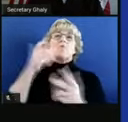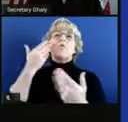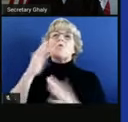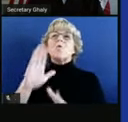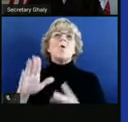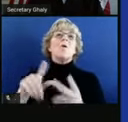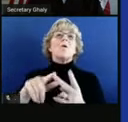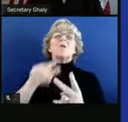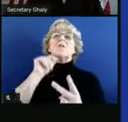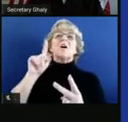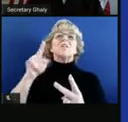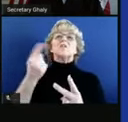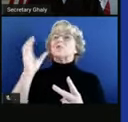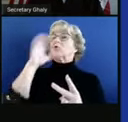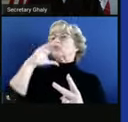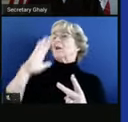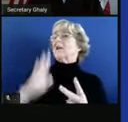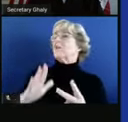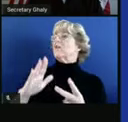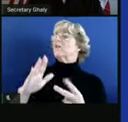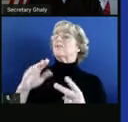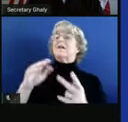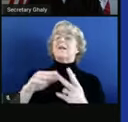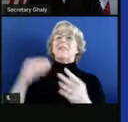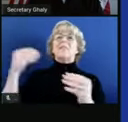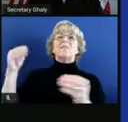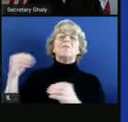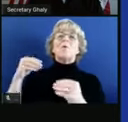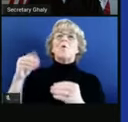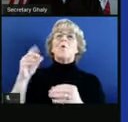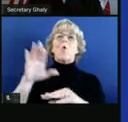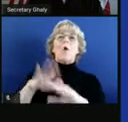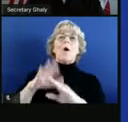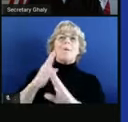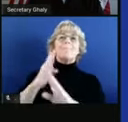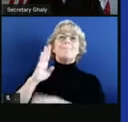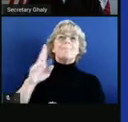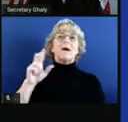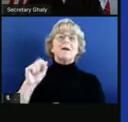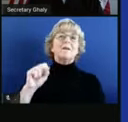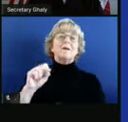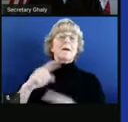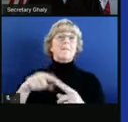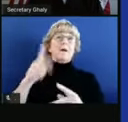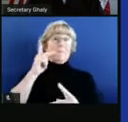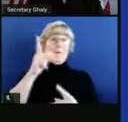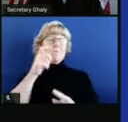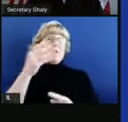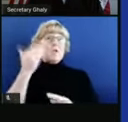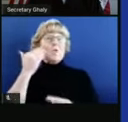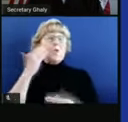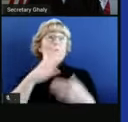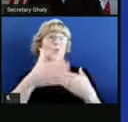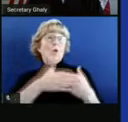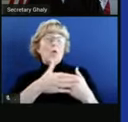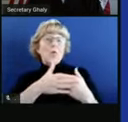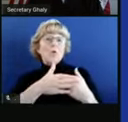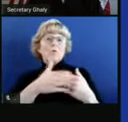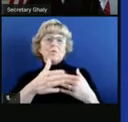Strangers in the grocery store or on the bus. But even with people that you're familiar with, you're close to,